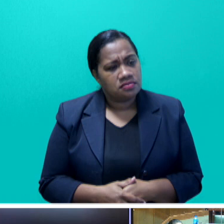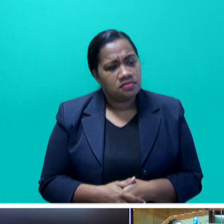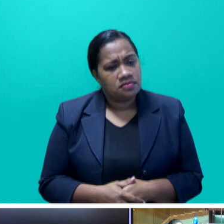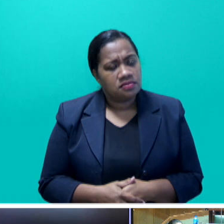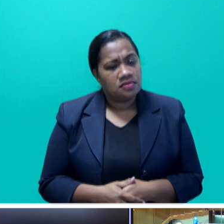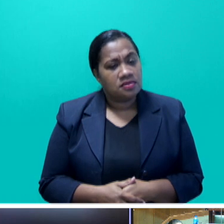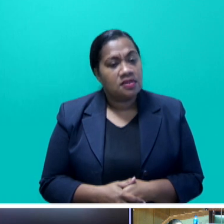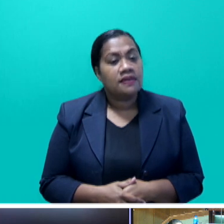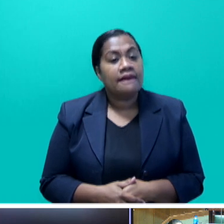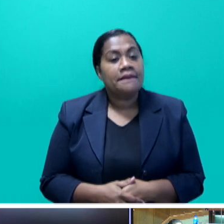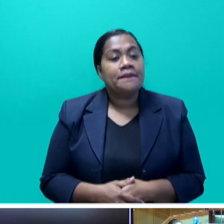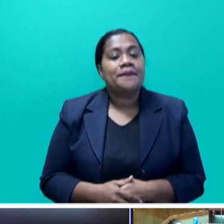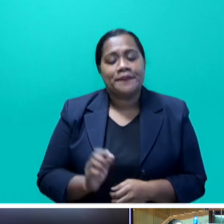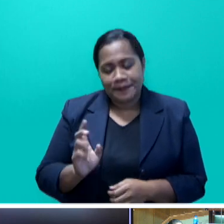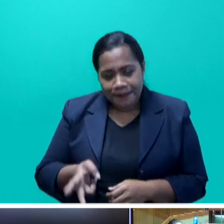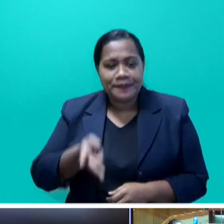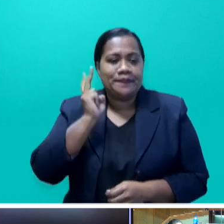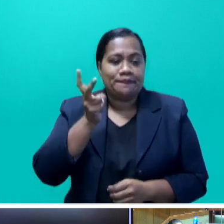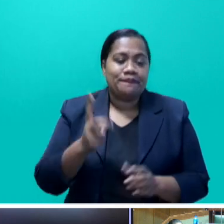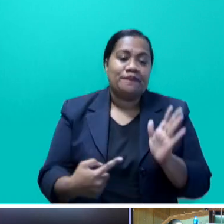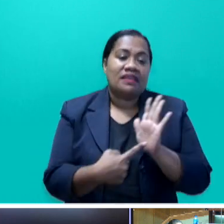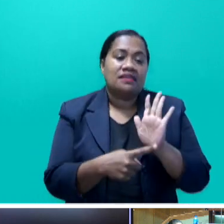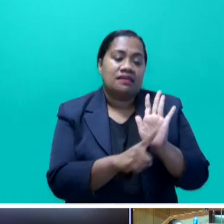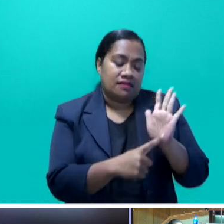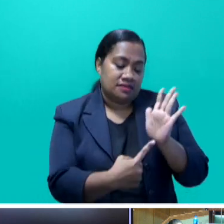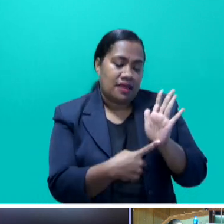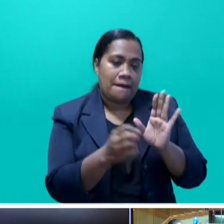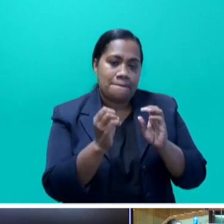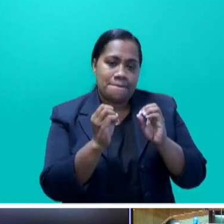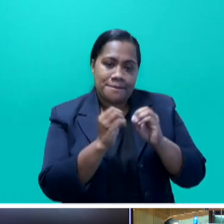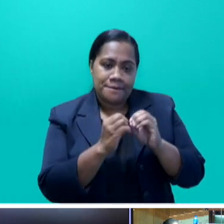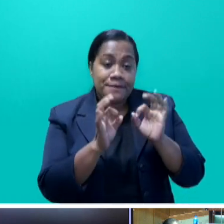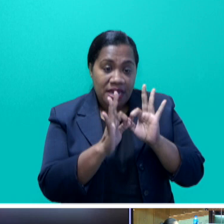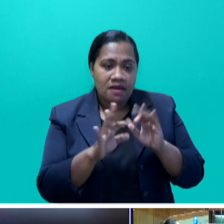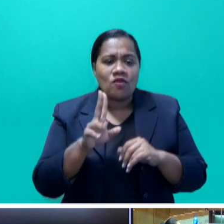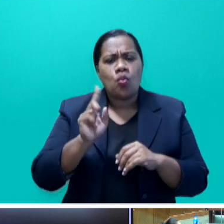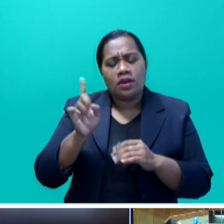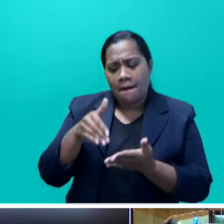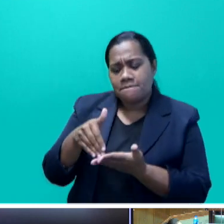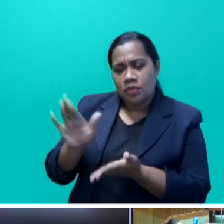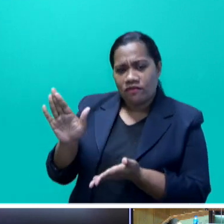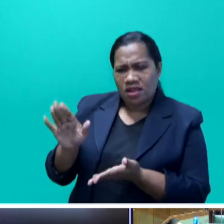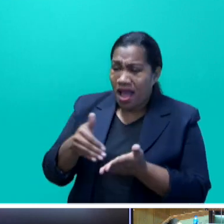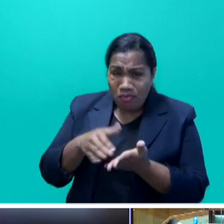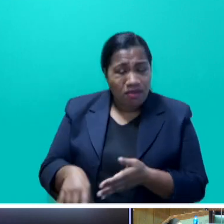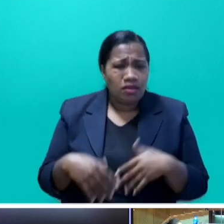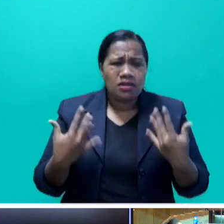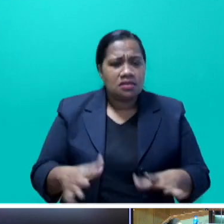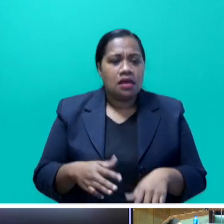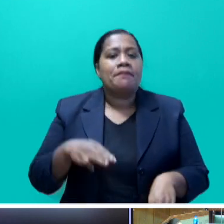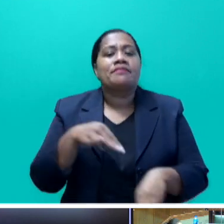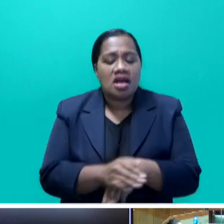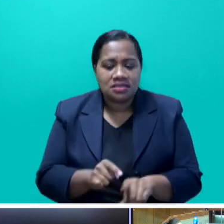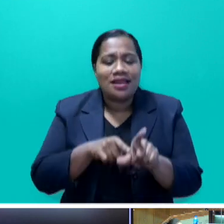It's back to the TLTB for approval. And these approvals can take months or even years, depending on